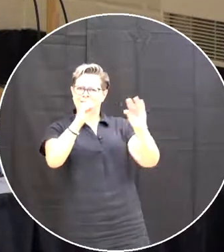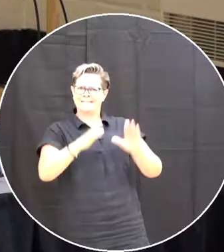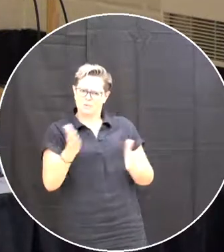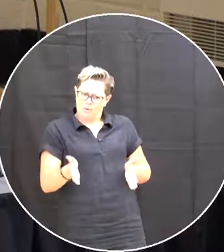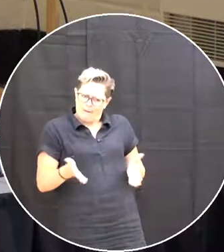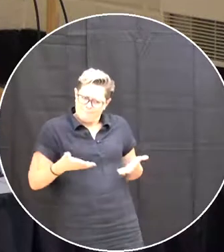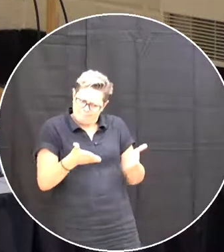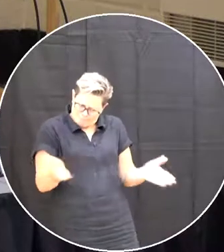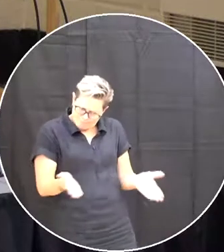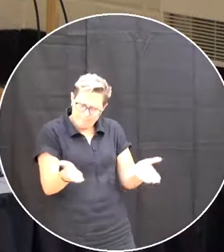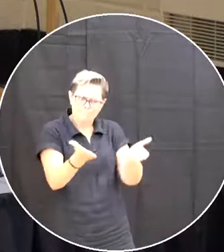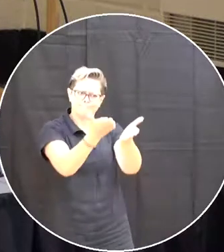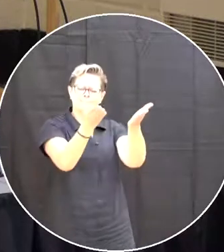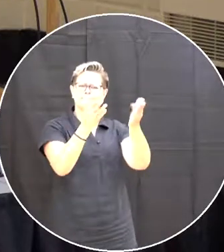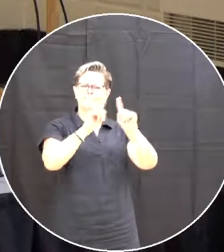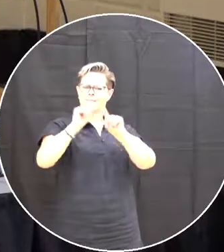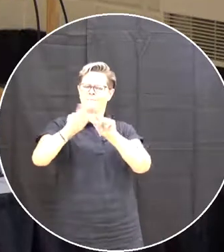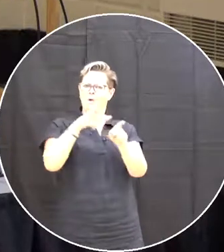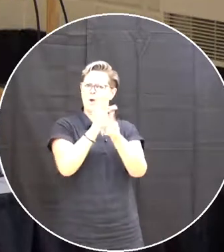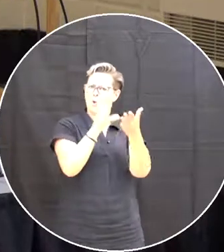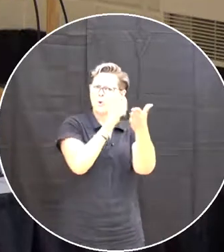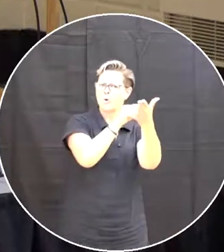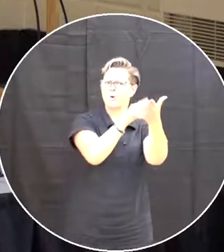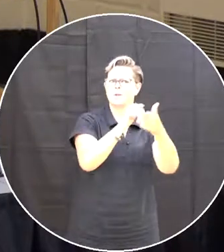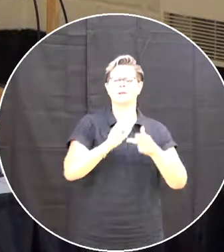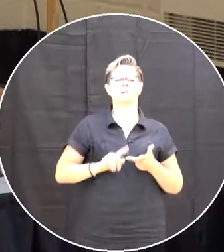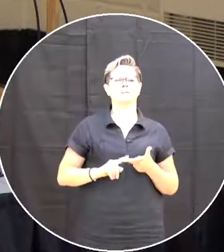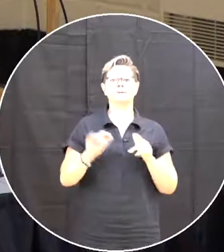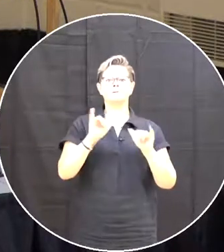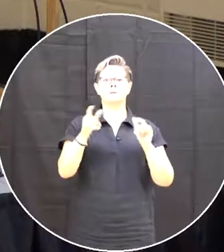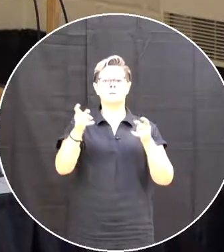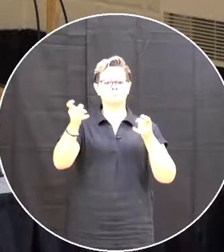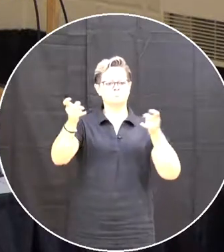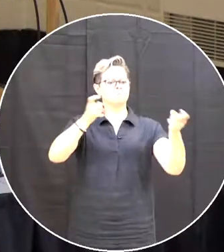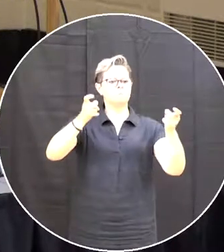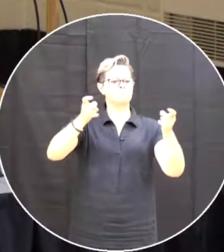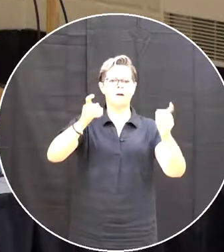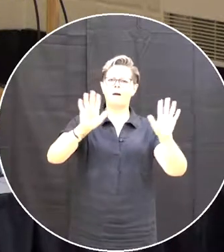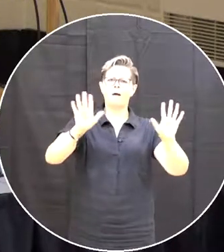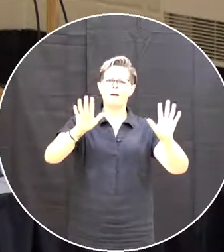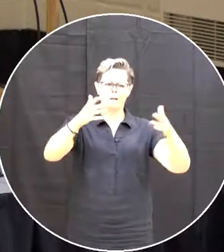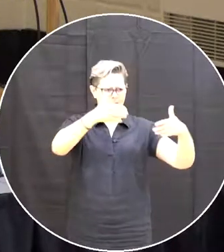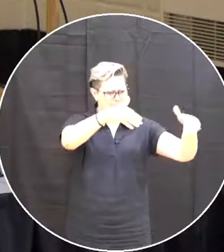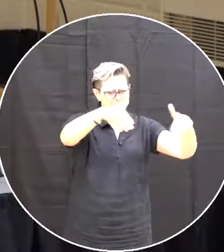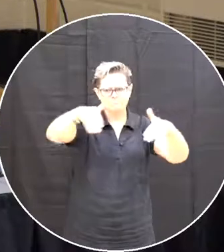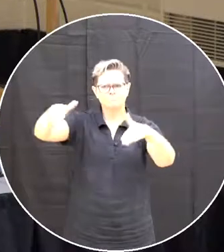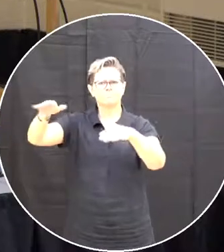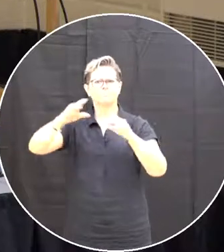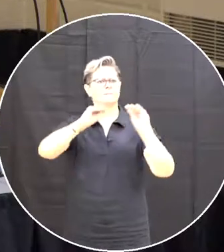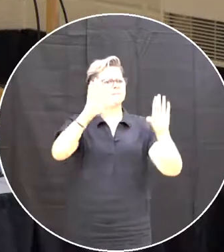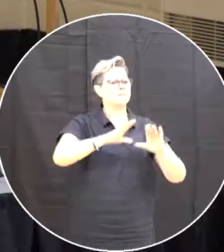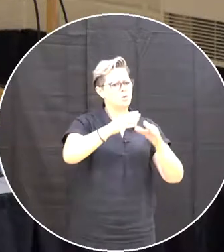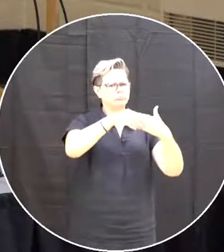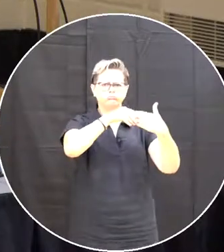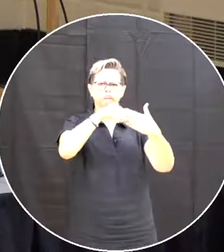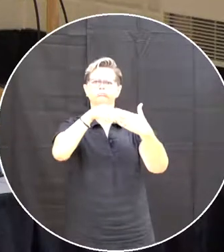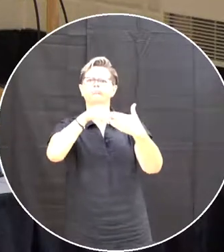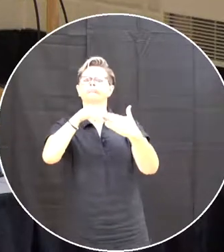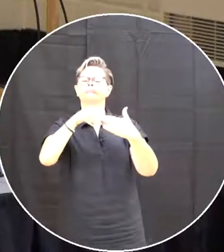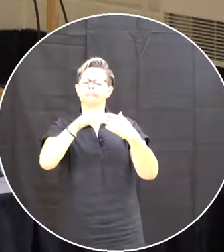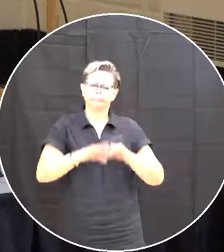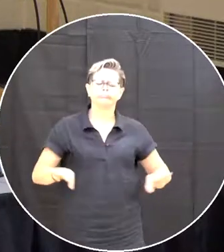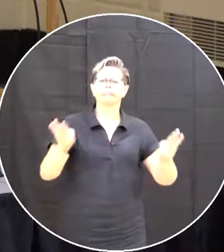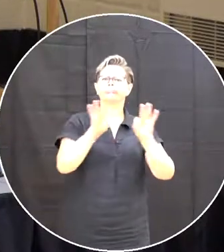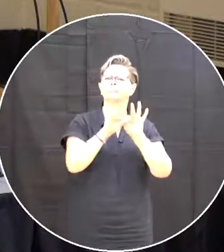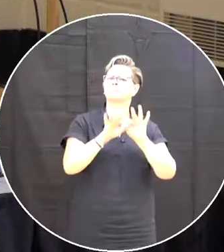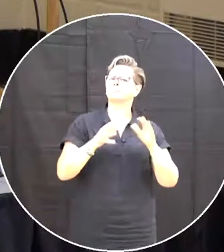Um It's about letting go control The giving guideposts But letting go control Of